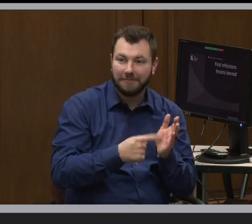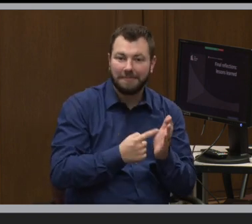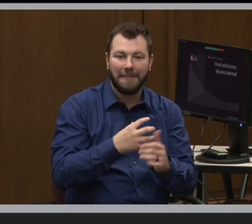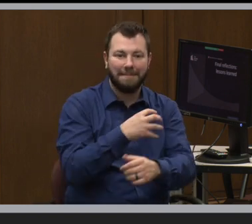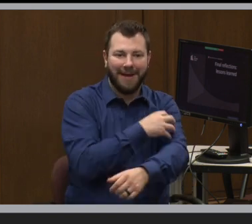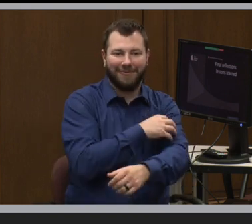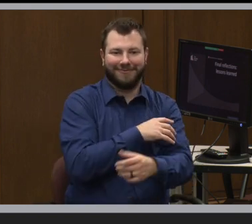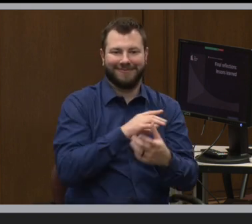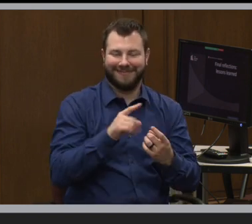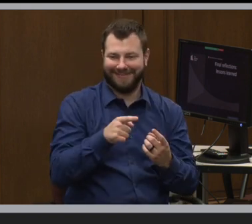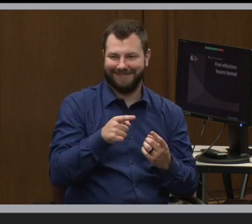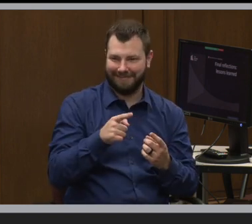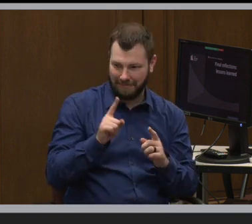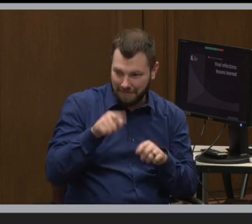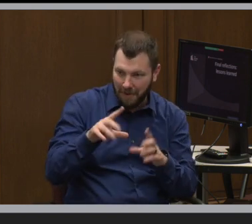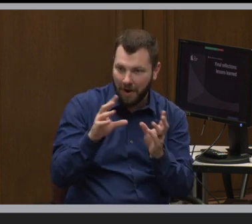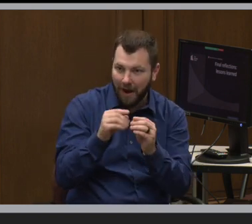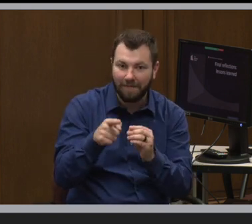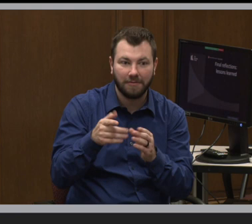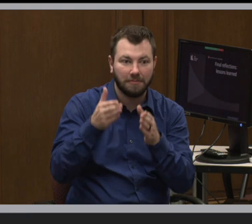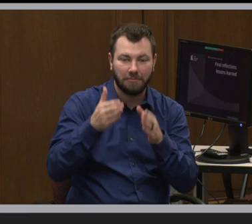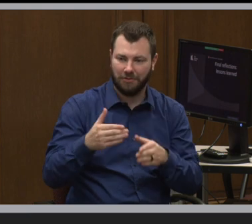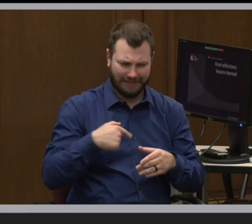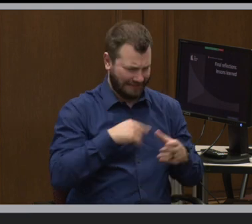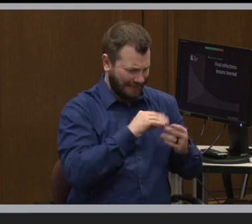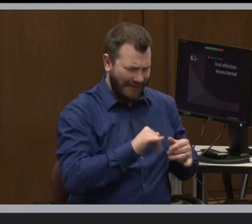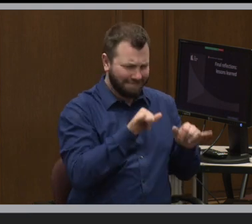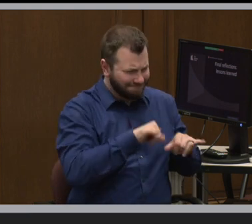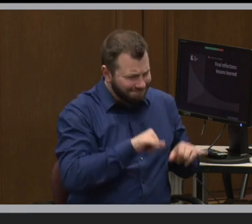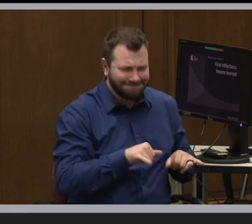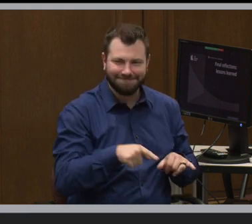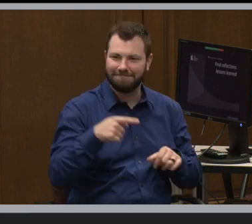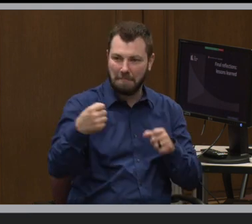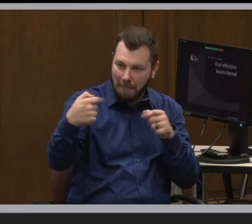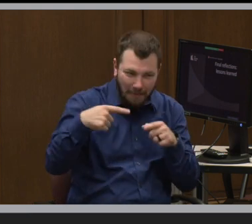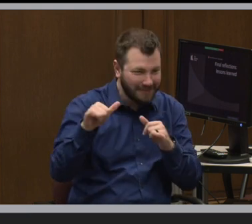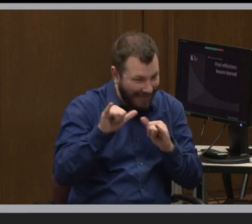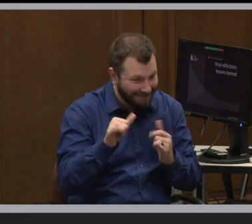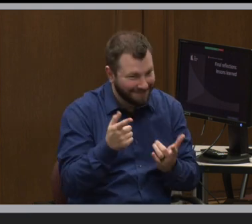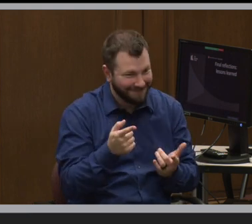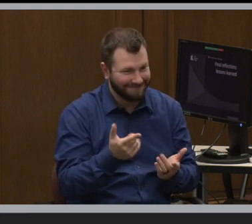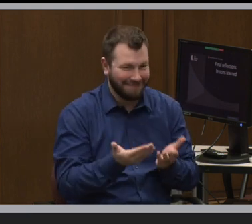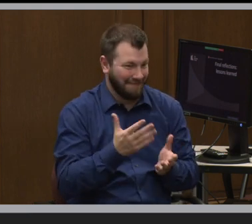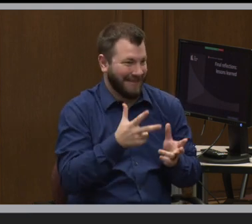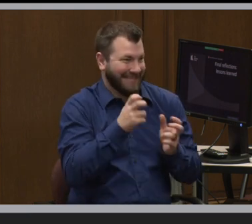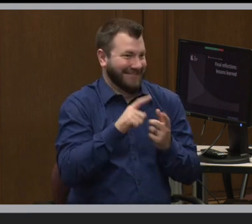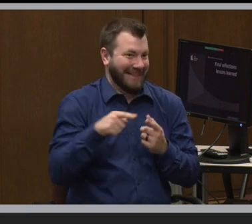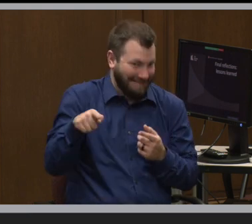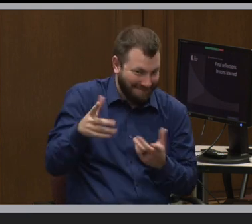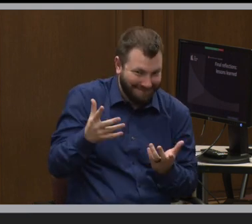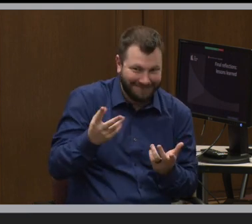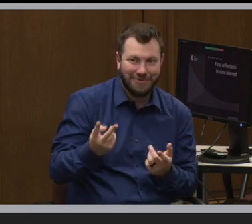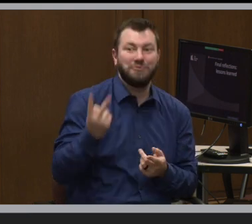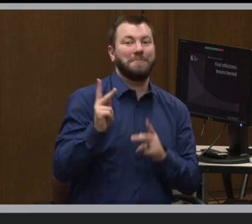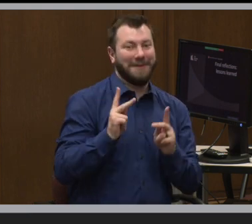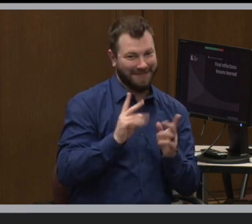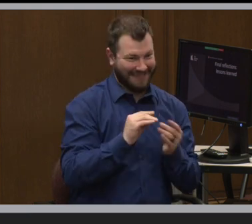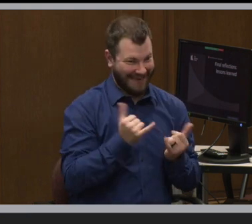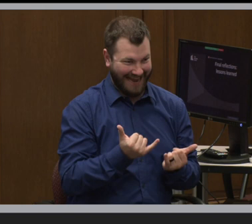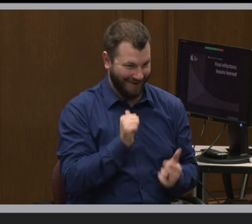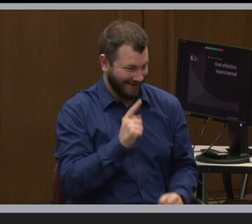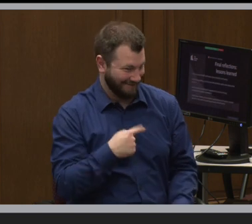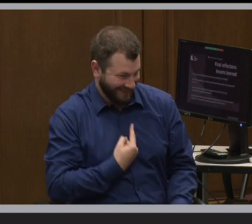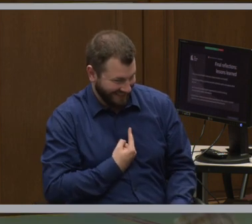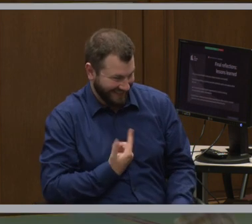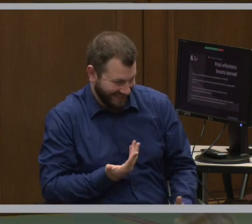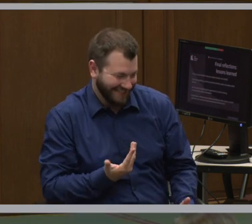went to a conference, and another person said the exact same thing that I've been saying. You maybe listen, if I can say that two other people have said it, that's not just